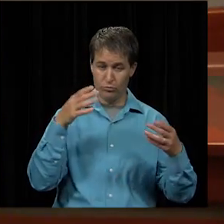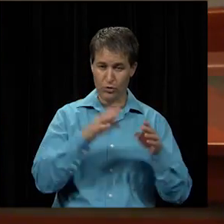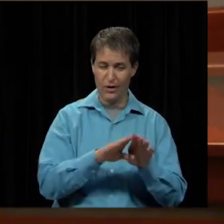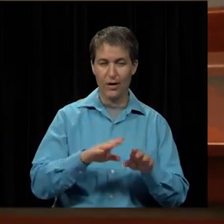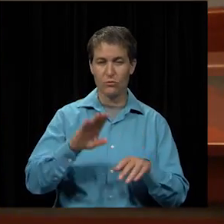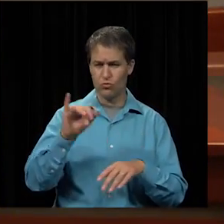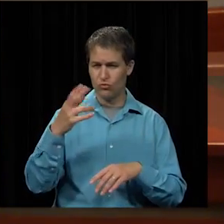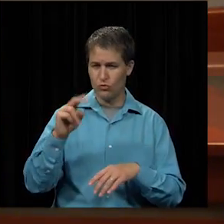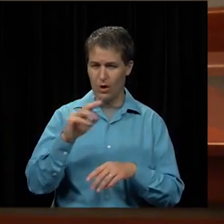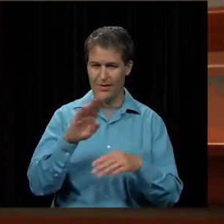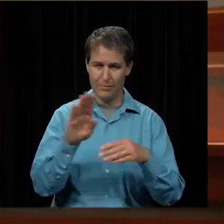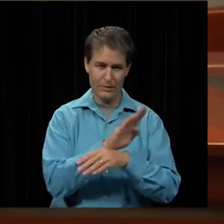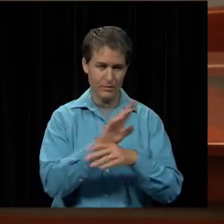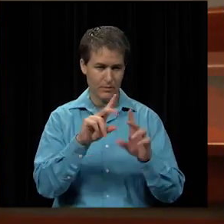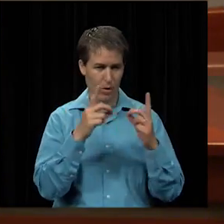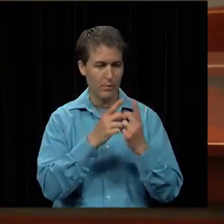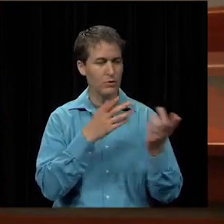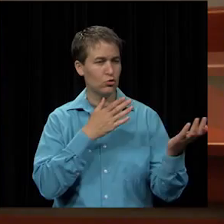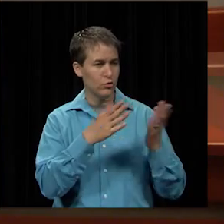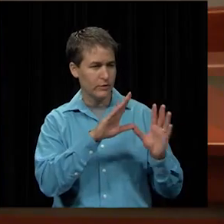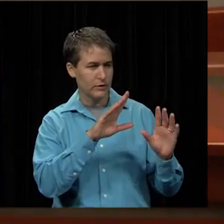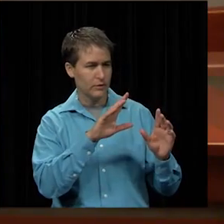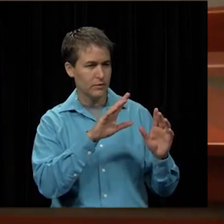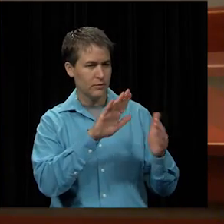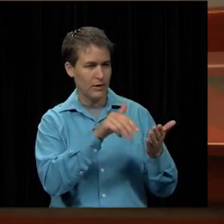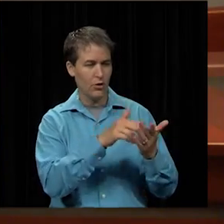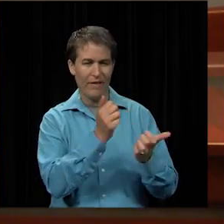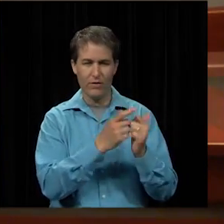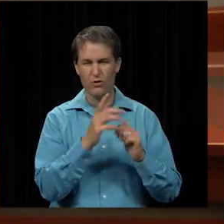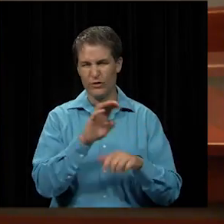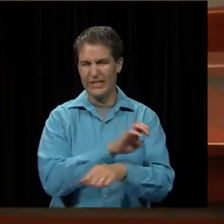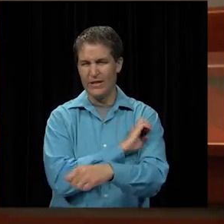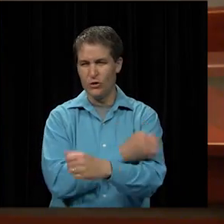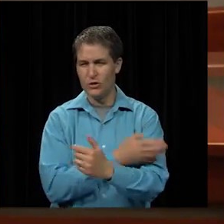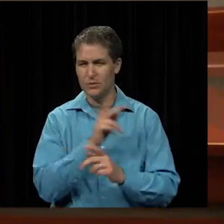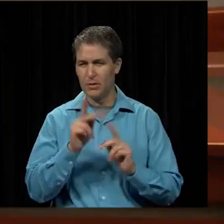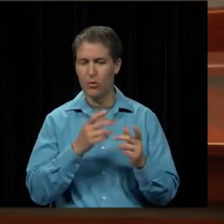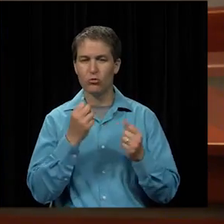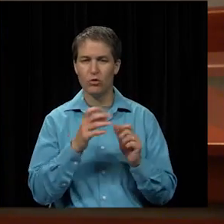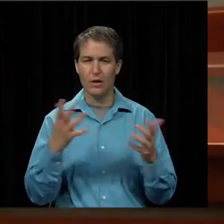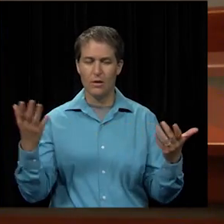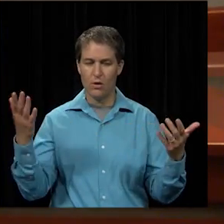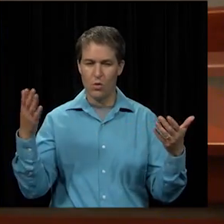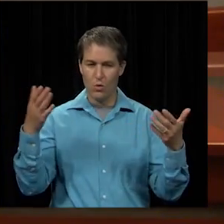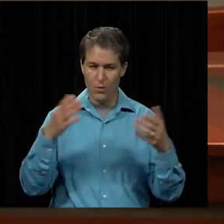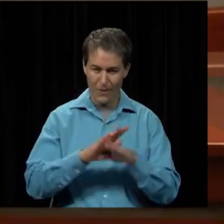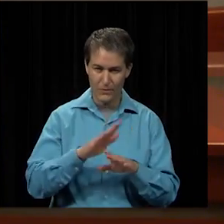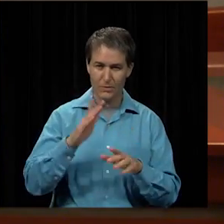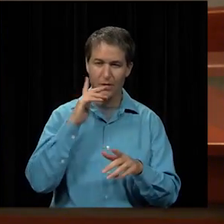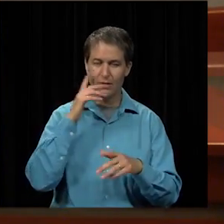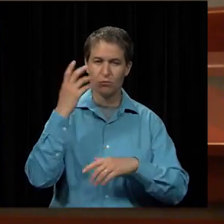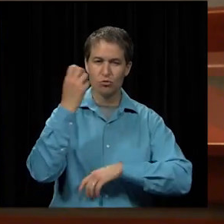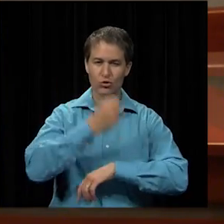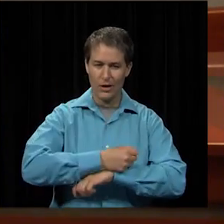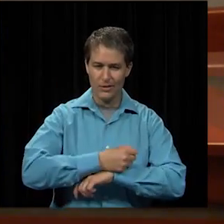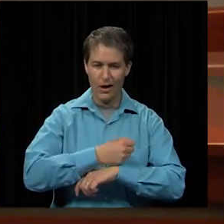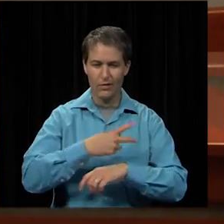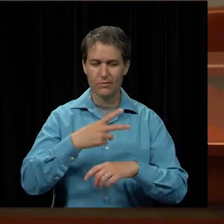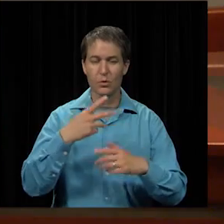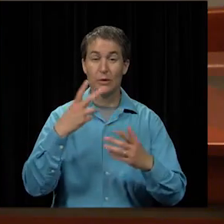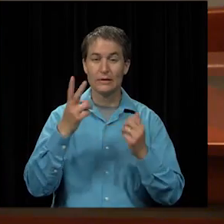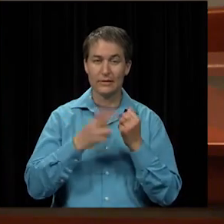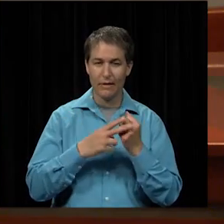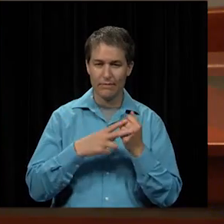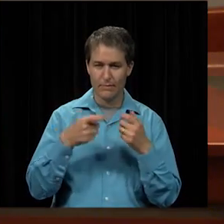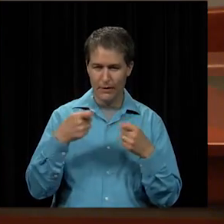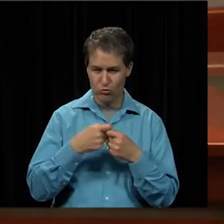in the business department, in the service center, Tom Lillis and others, our energy people are trying to shut the district down so that we can realize some savings